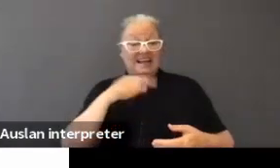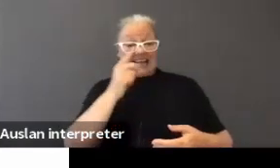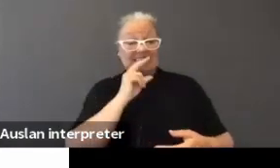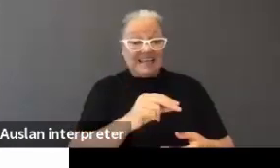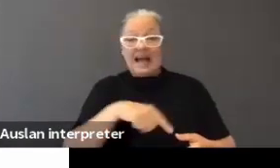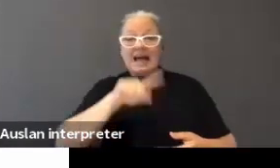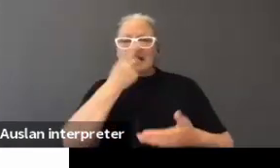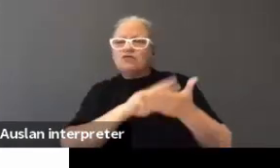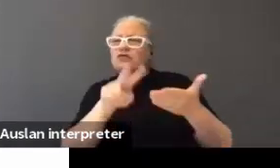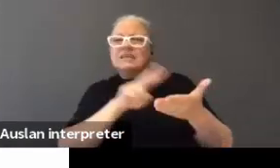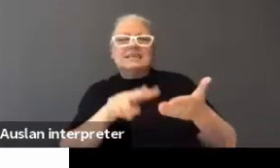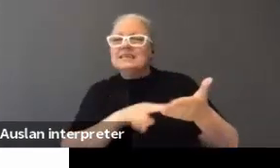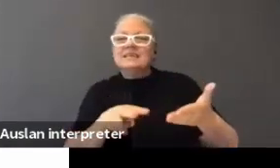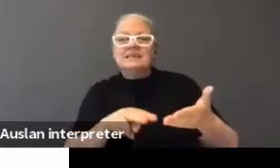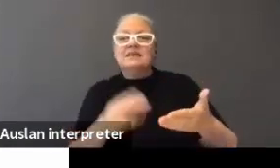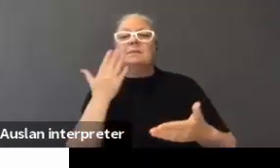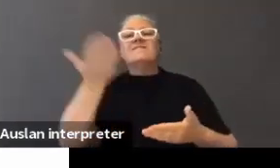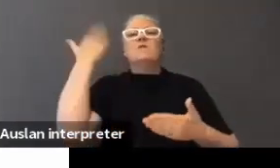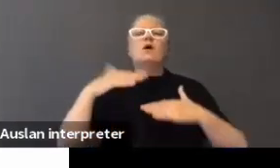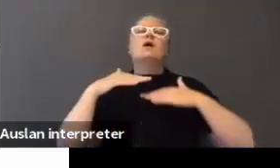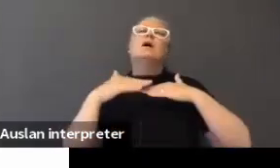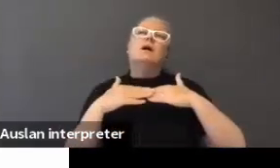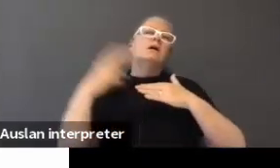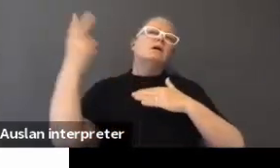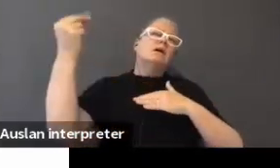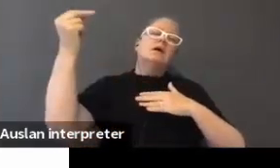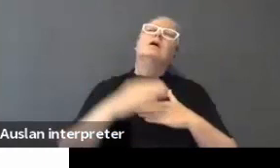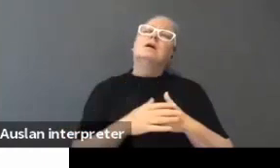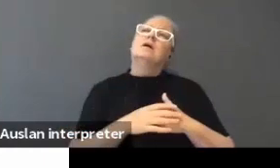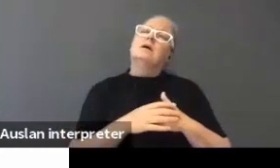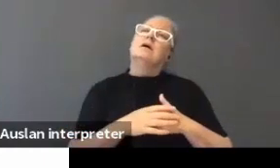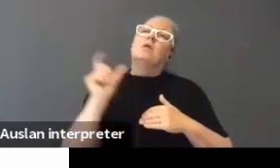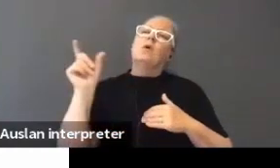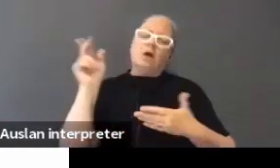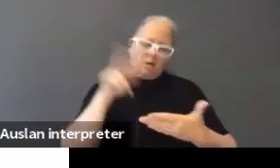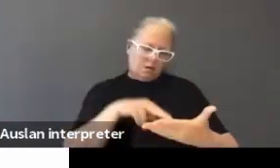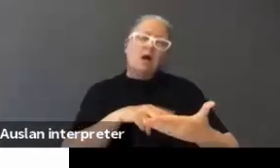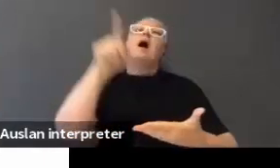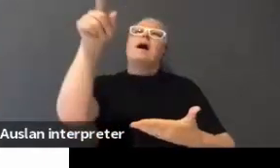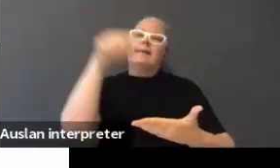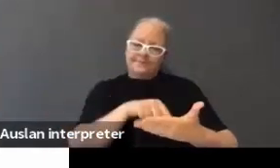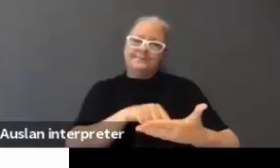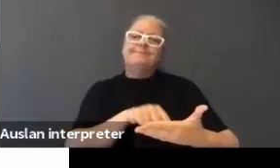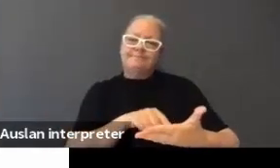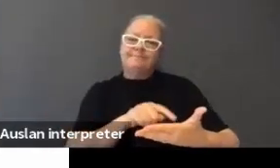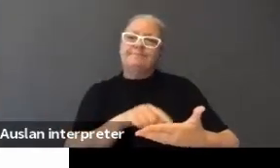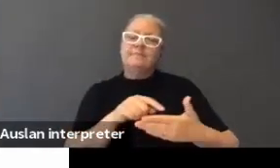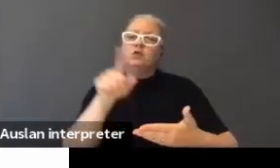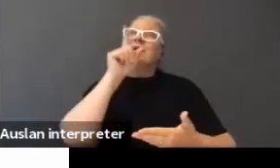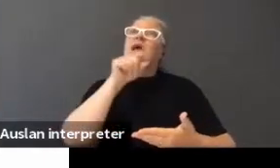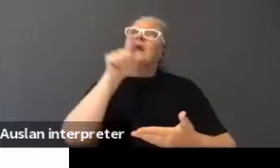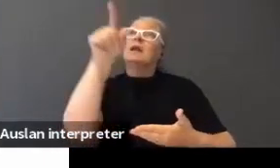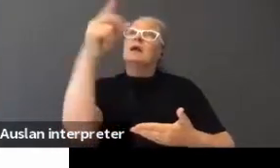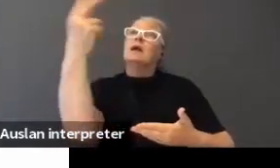read the book. Whereas before you'd sit in class, I'd hear the teacher say a word, I'd look, oh, that's what she's saying. You dissociate it.